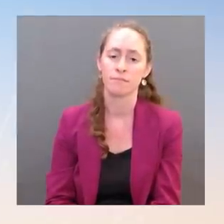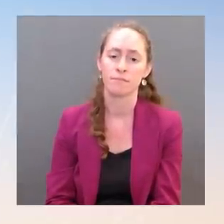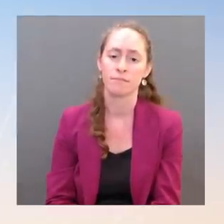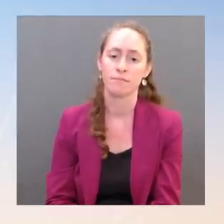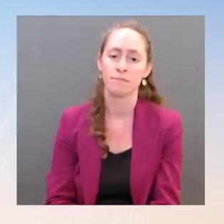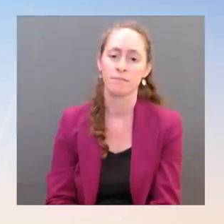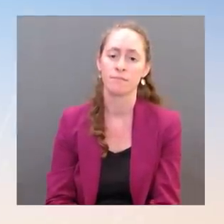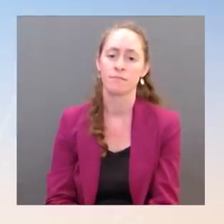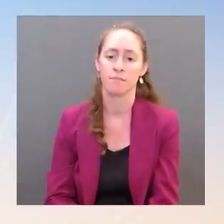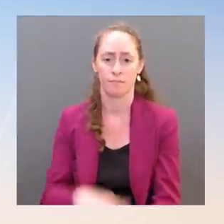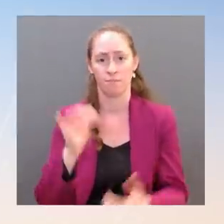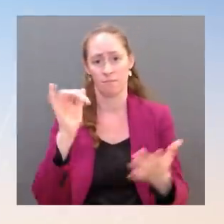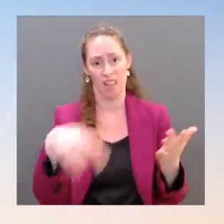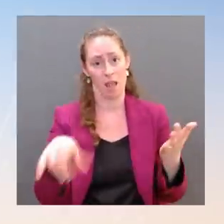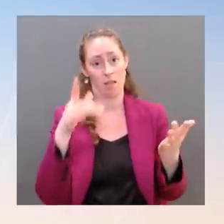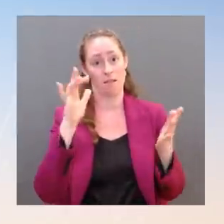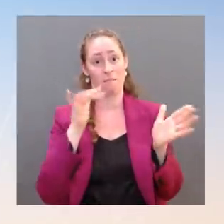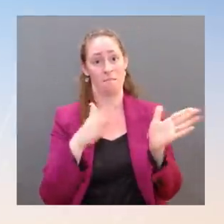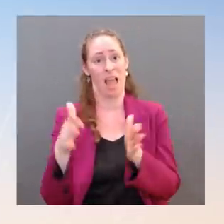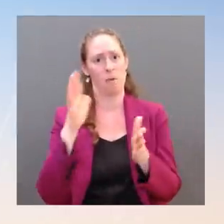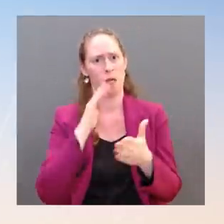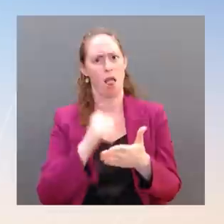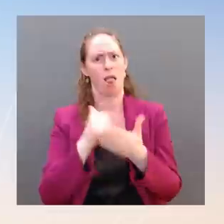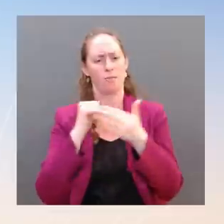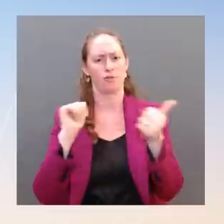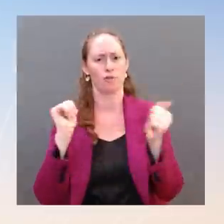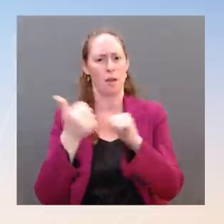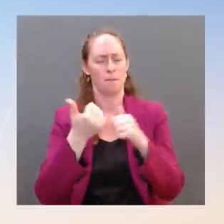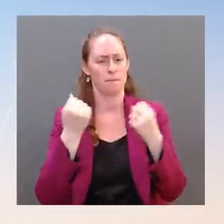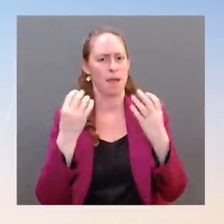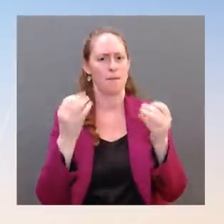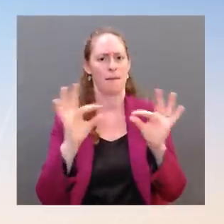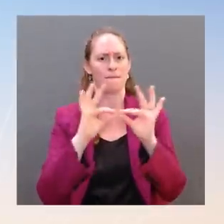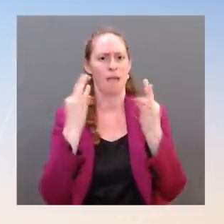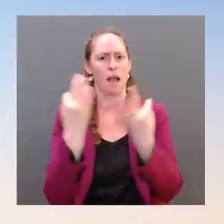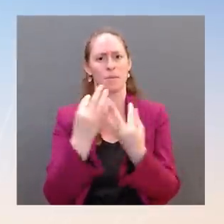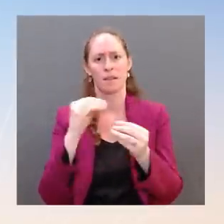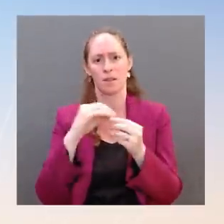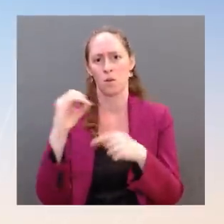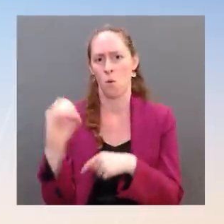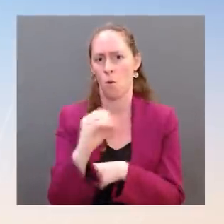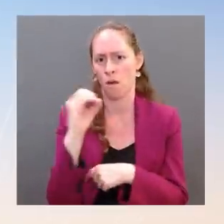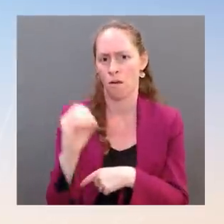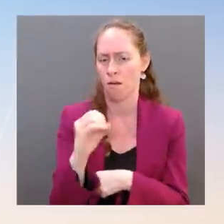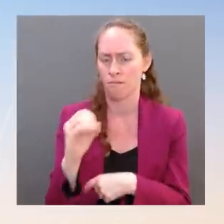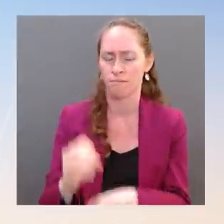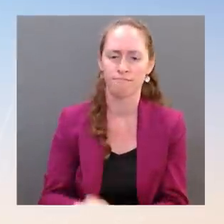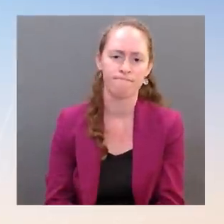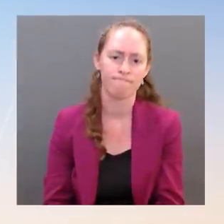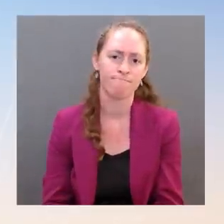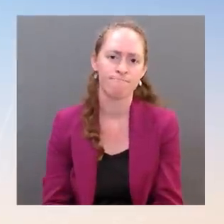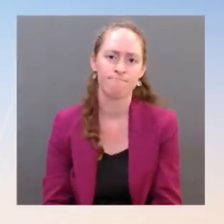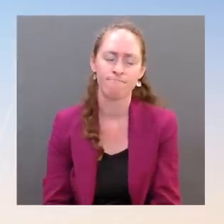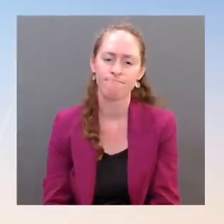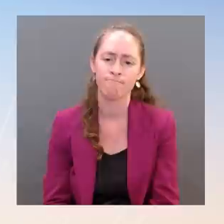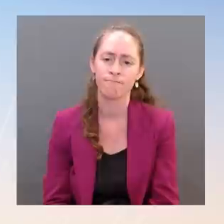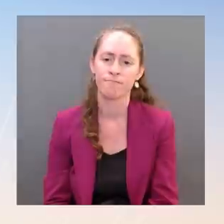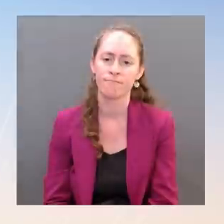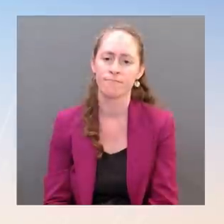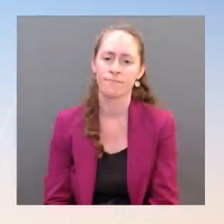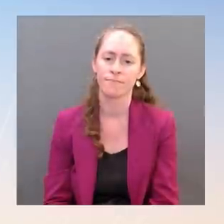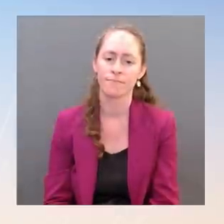both sides were very much supportive of the President. Ms. Thank you. Just to follow up, though, mean, the question is, this,